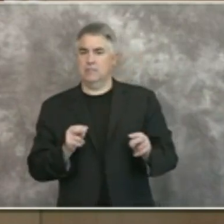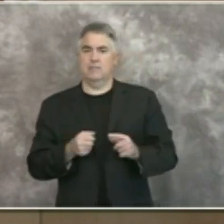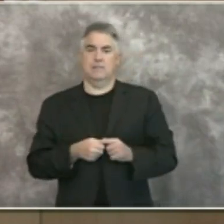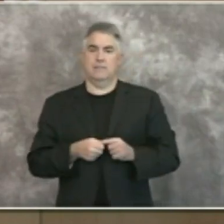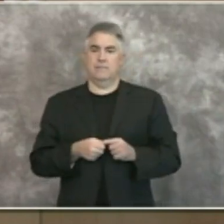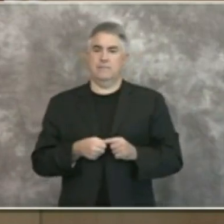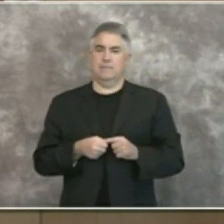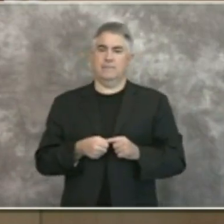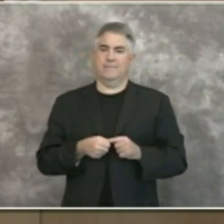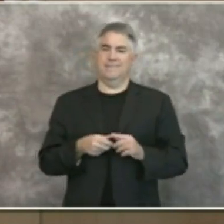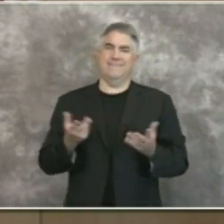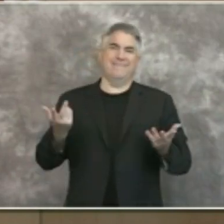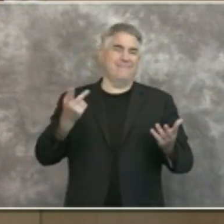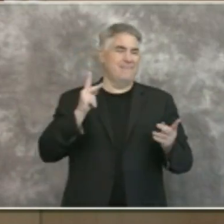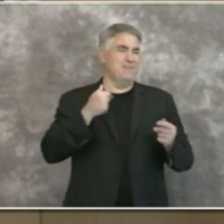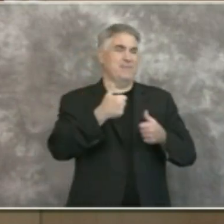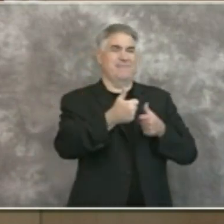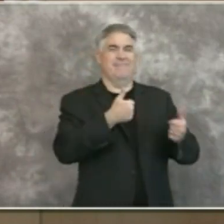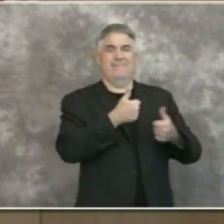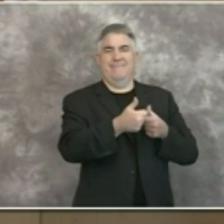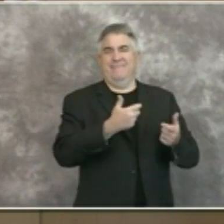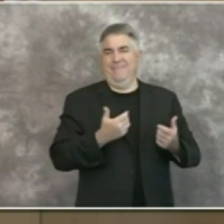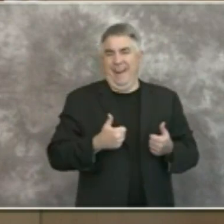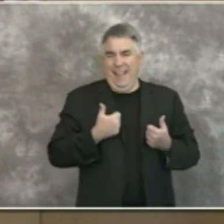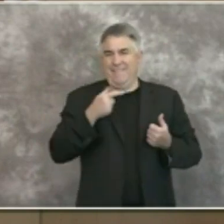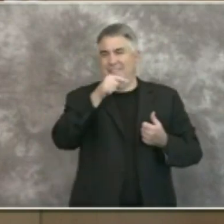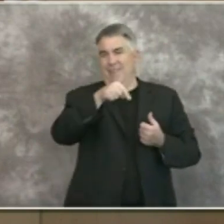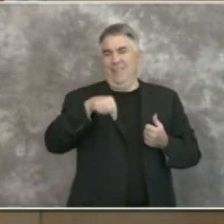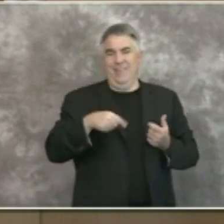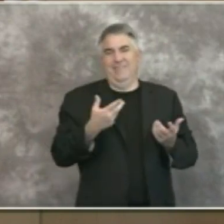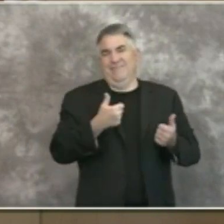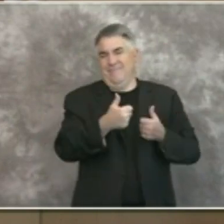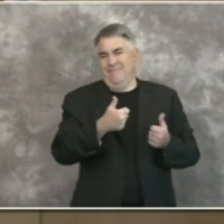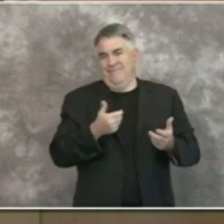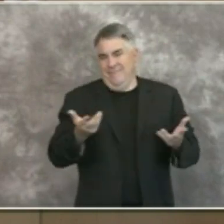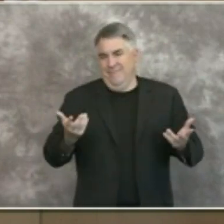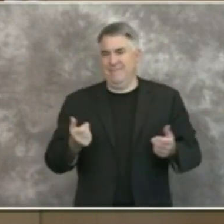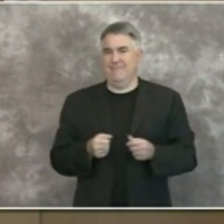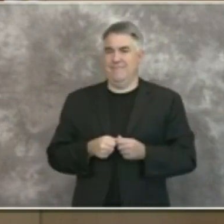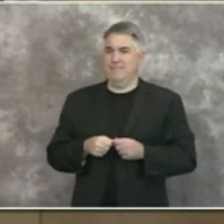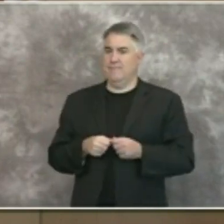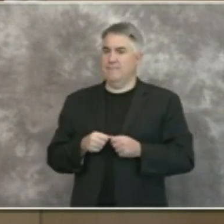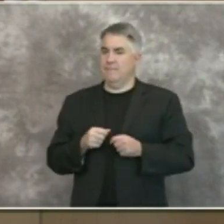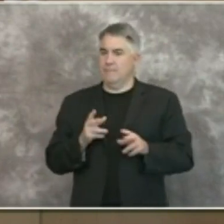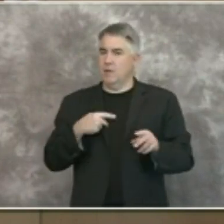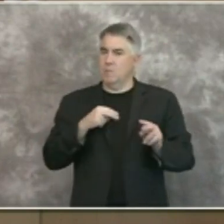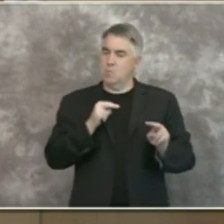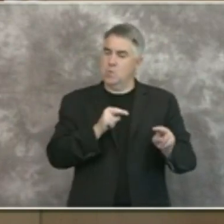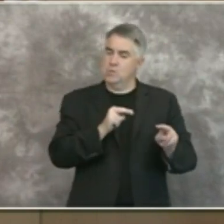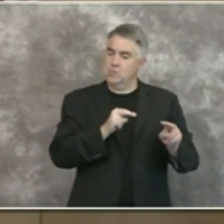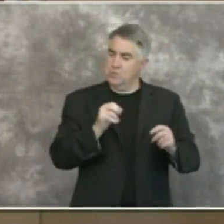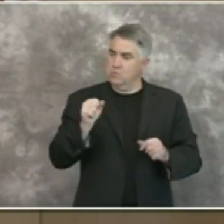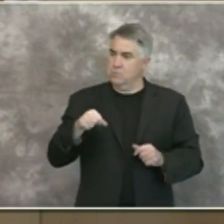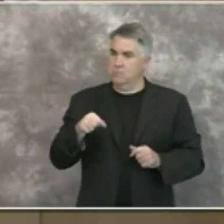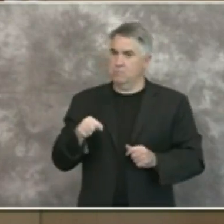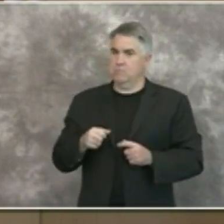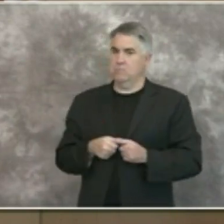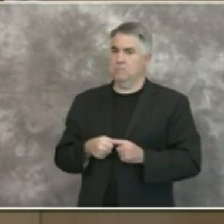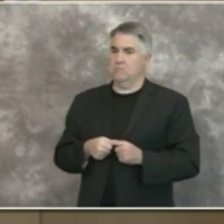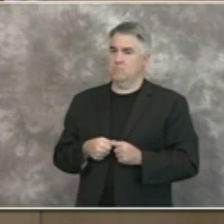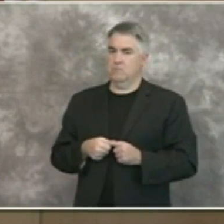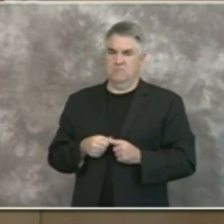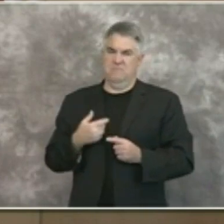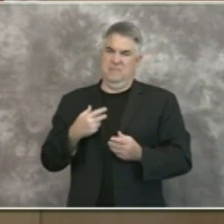the border but we will continually closely monitor that and has been stated previously